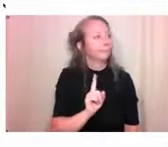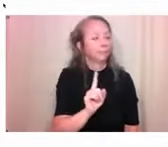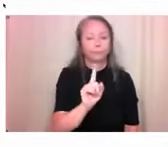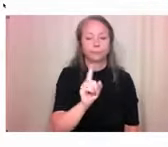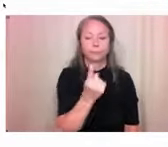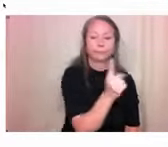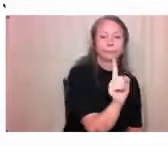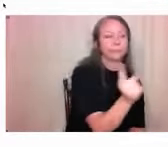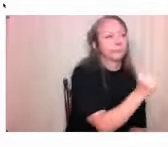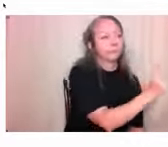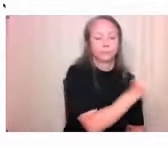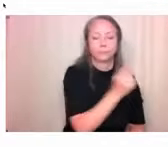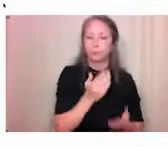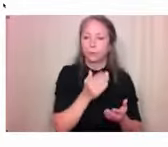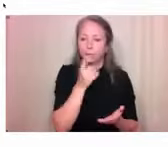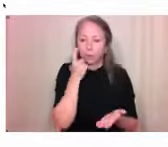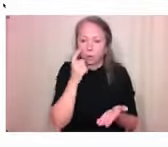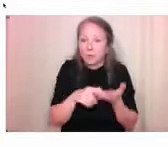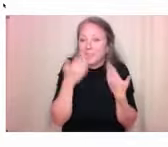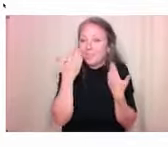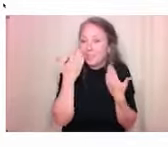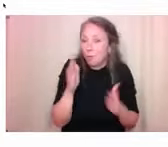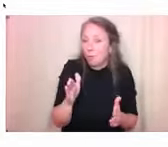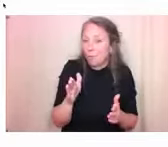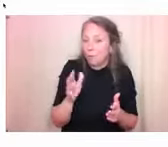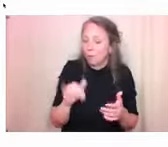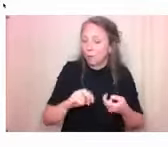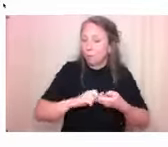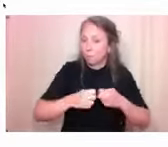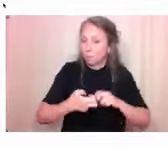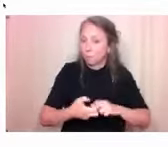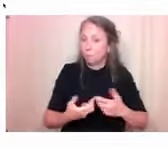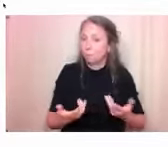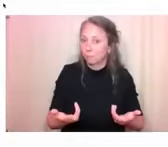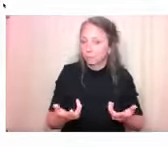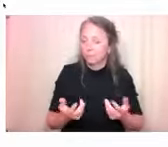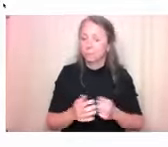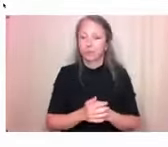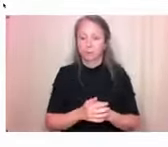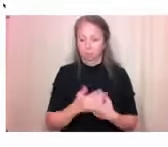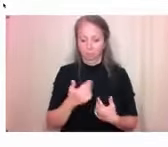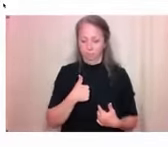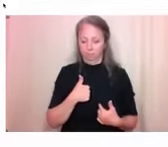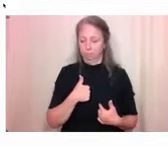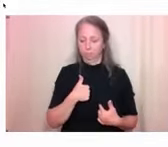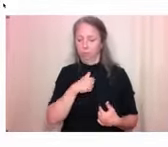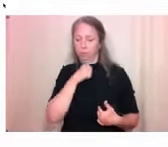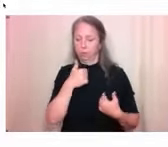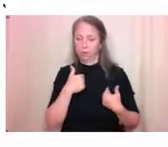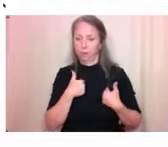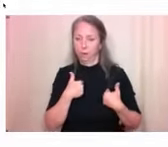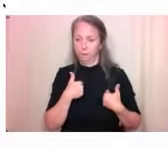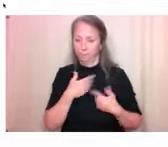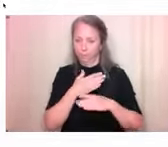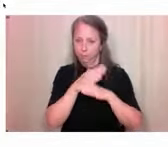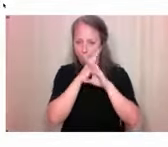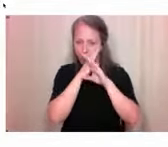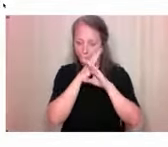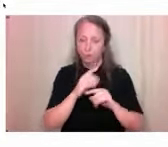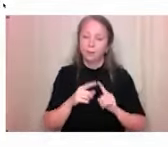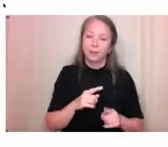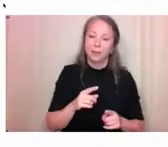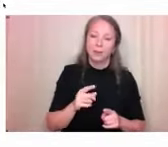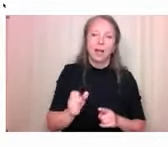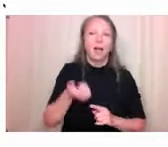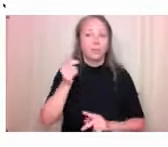was an issue because for me, it's not right. But just because for me, it's not a barrier that doesn't mean that for somebody else, it's not a barrier. So I think